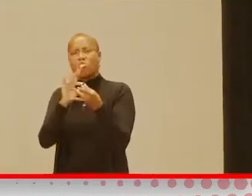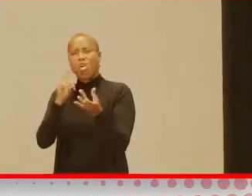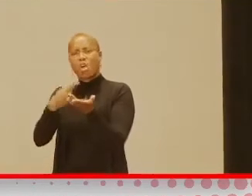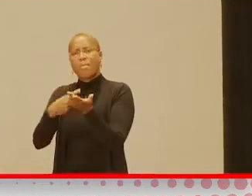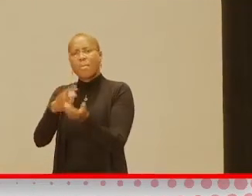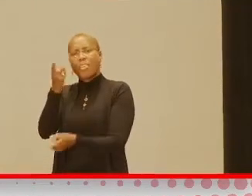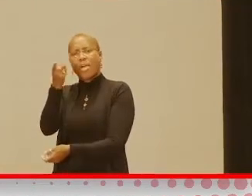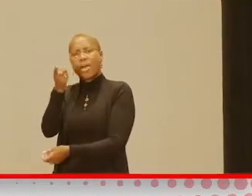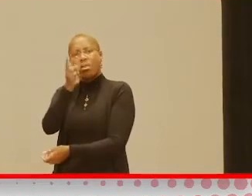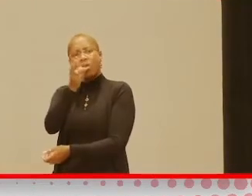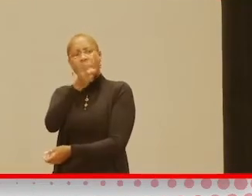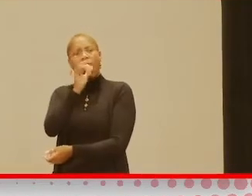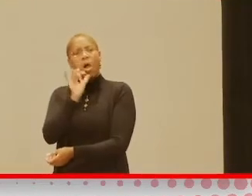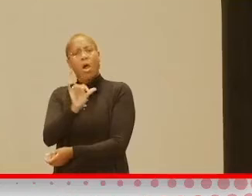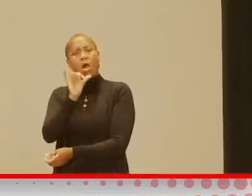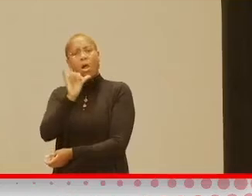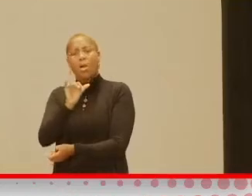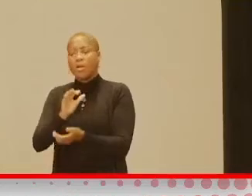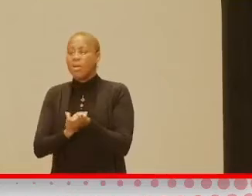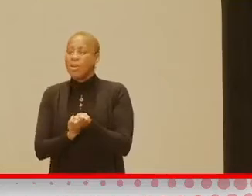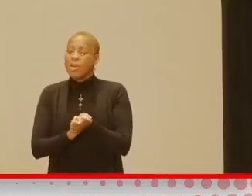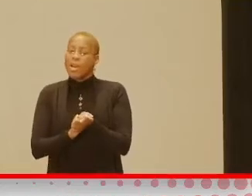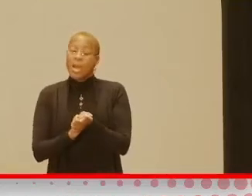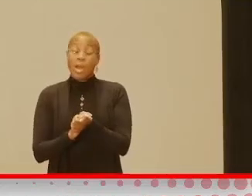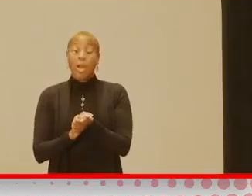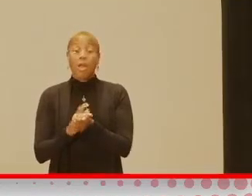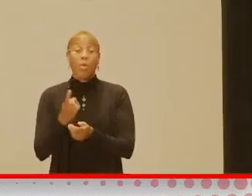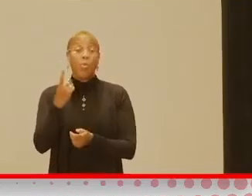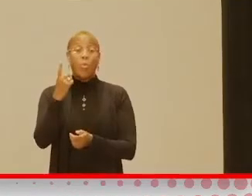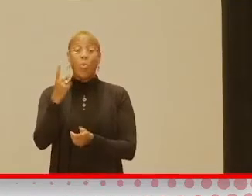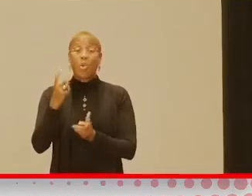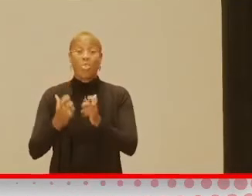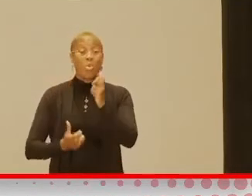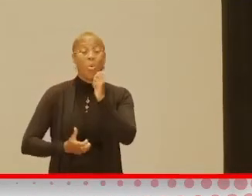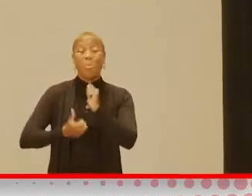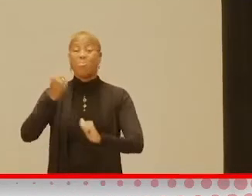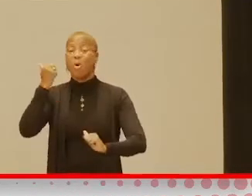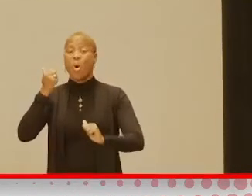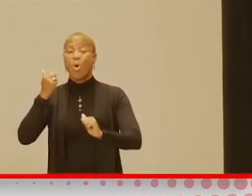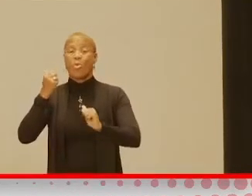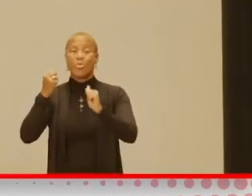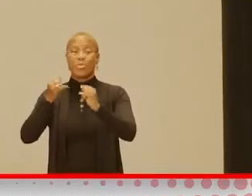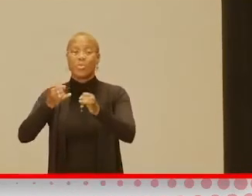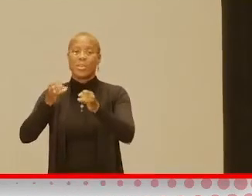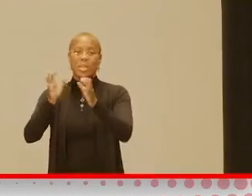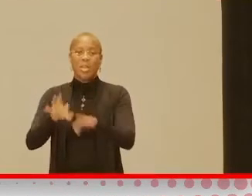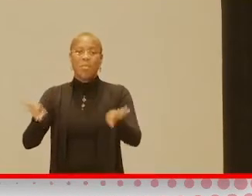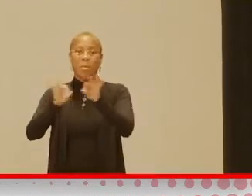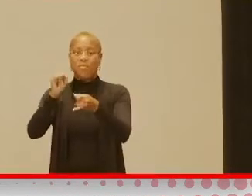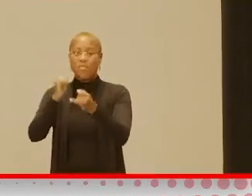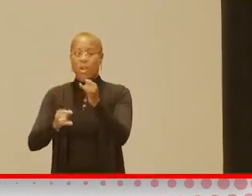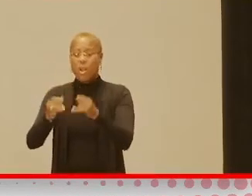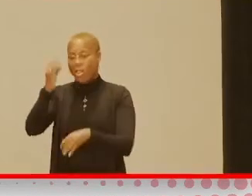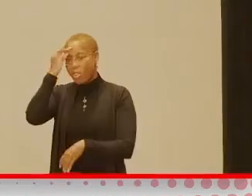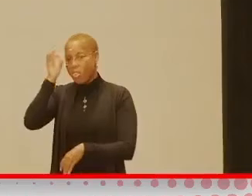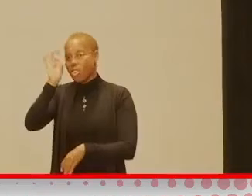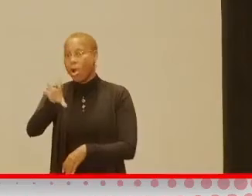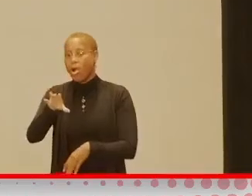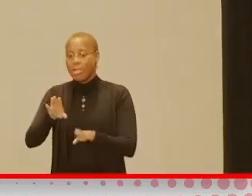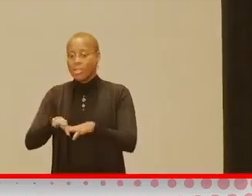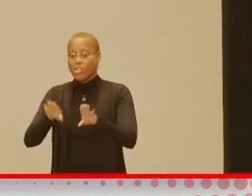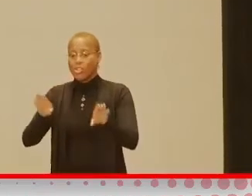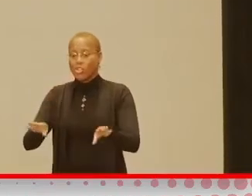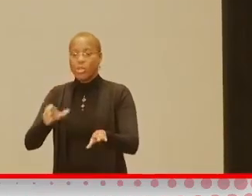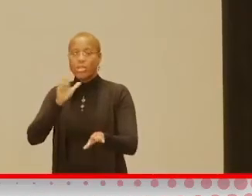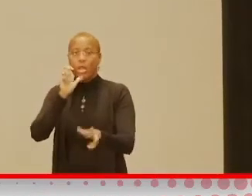So, and one most important final thought I want to leave you with is that child, childhood is not